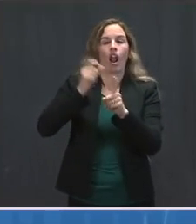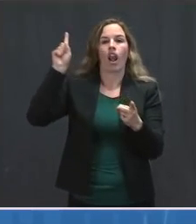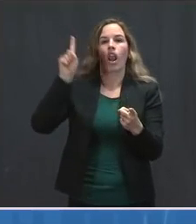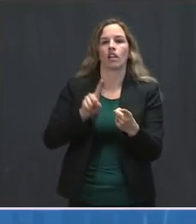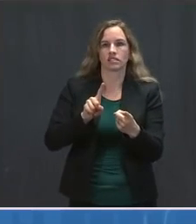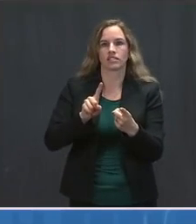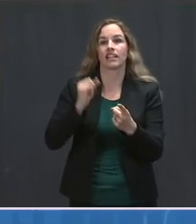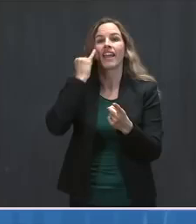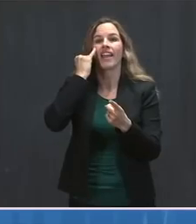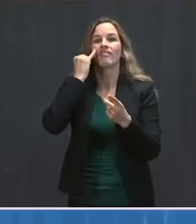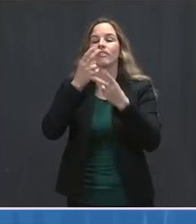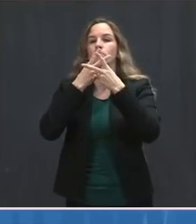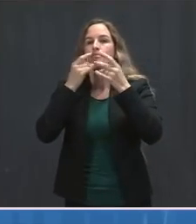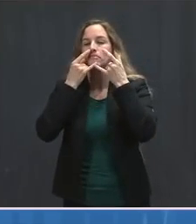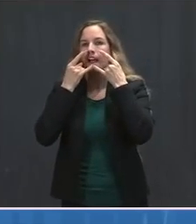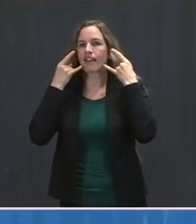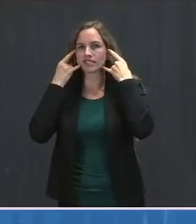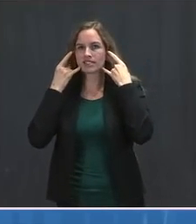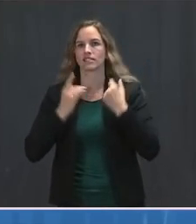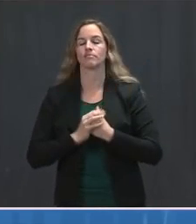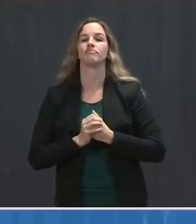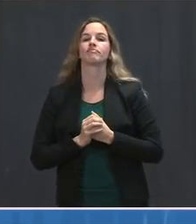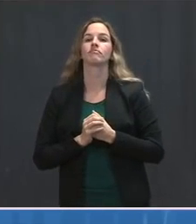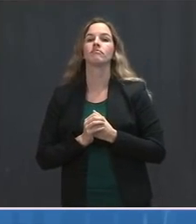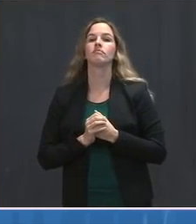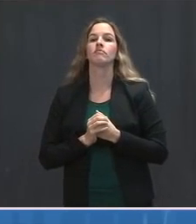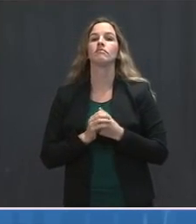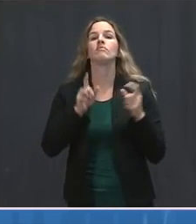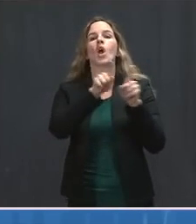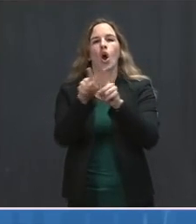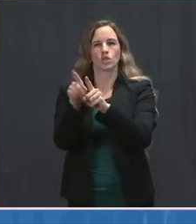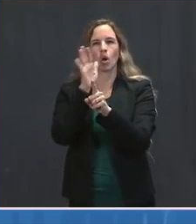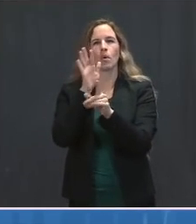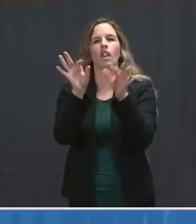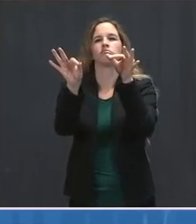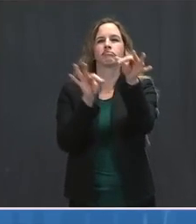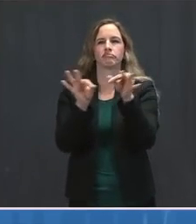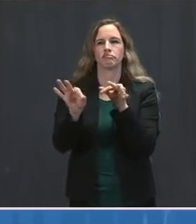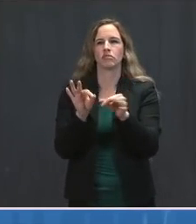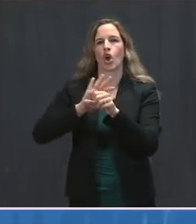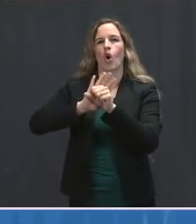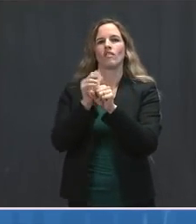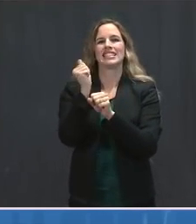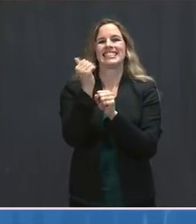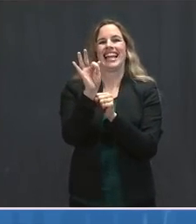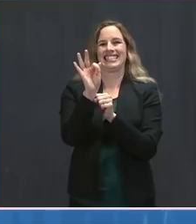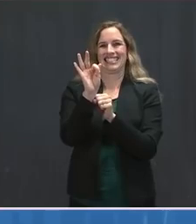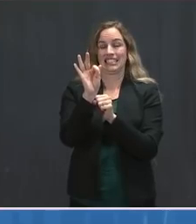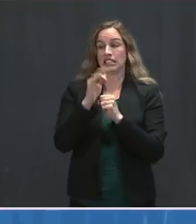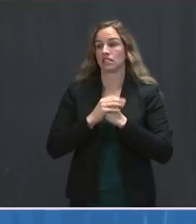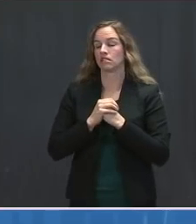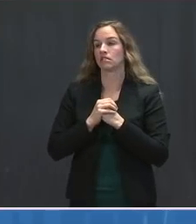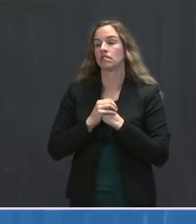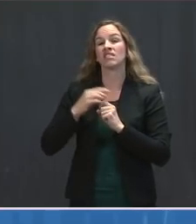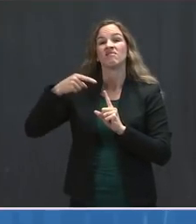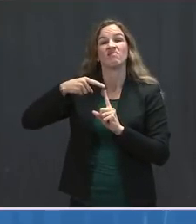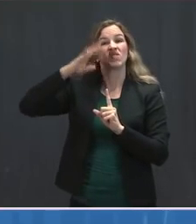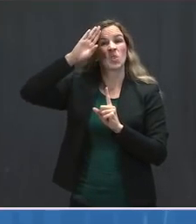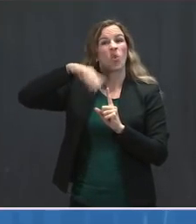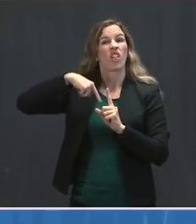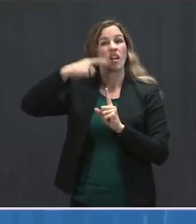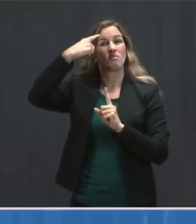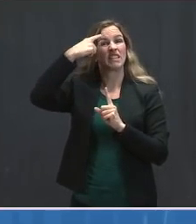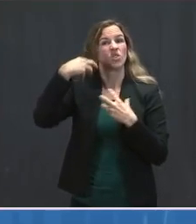I want to highlight another dimension of the COVID-19 pandemic on society, specifically the impact on mental health and